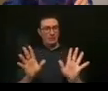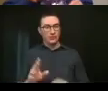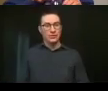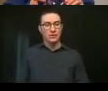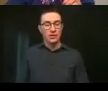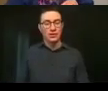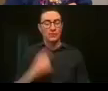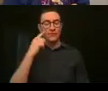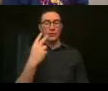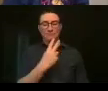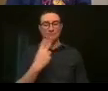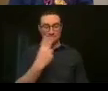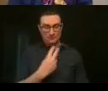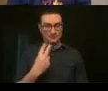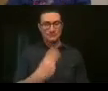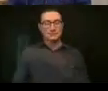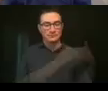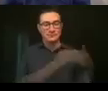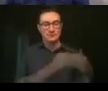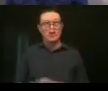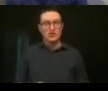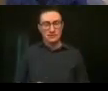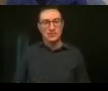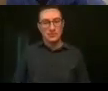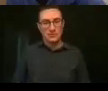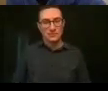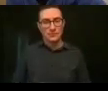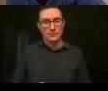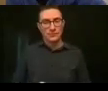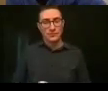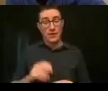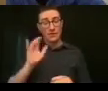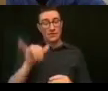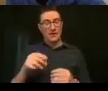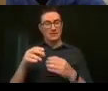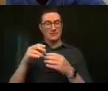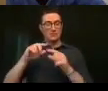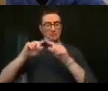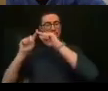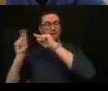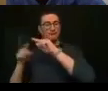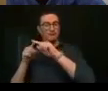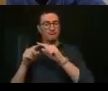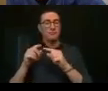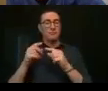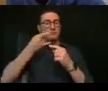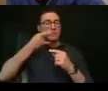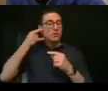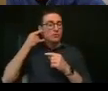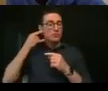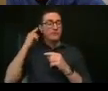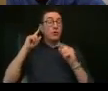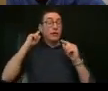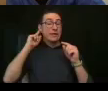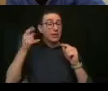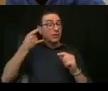viewing vinyl spot on the front. These are just loops for your ears. I would prefer